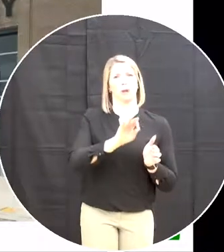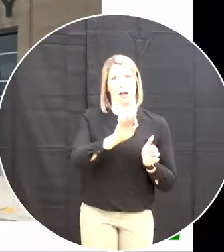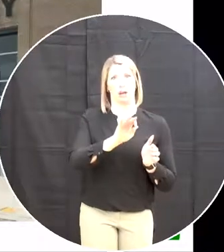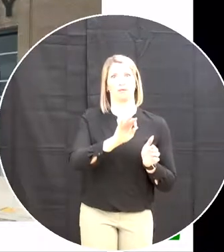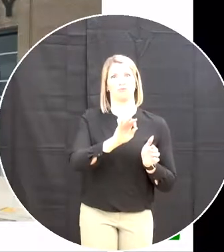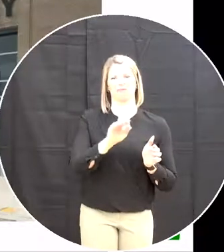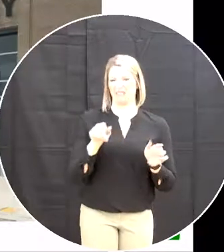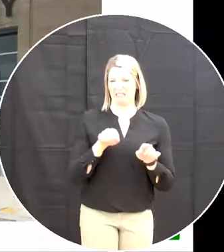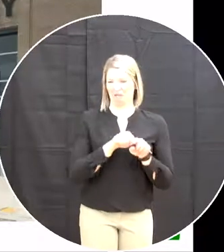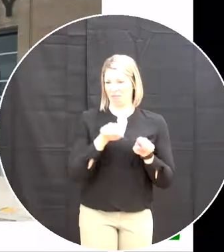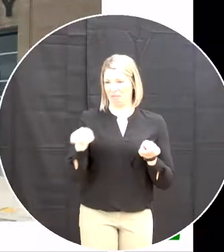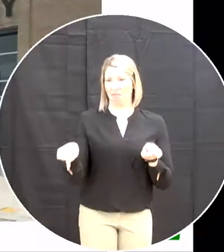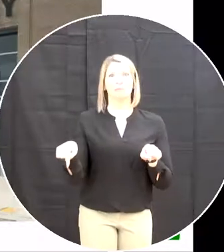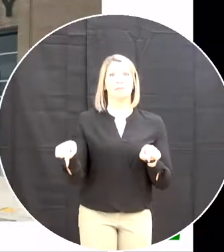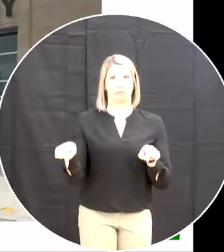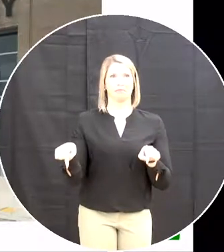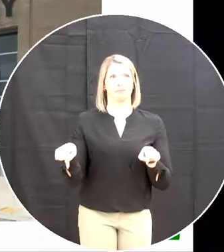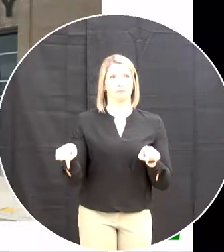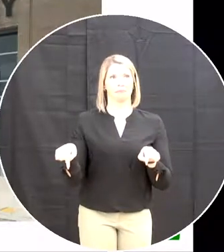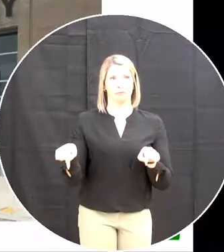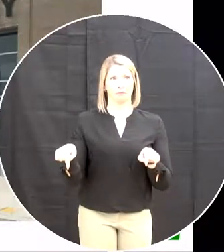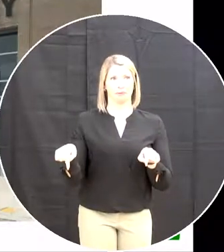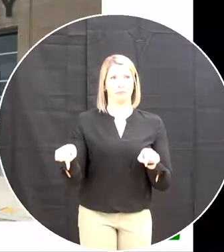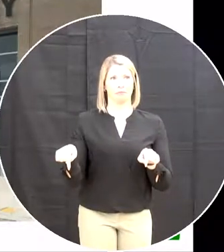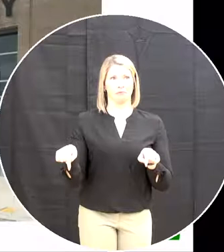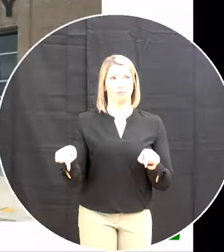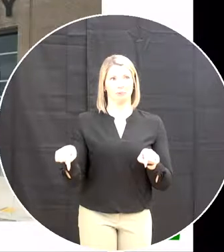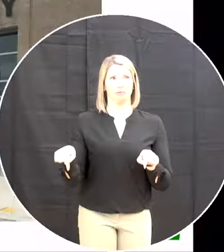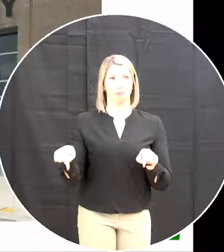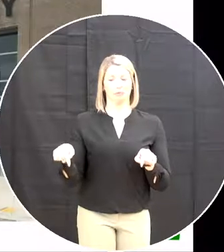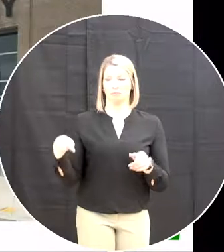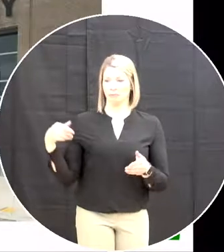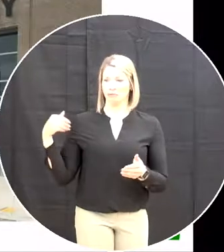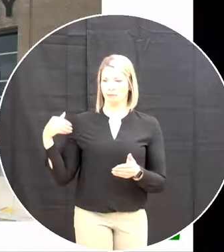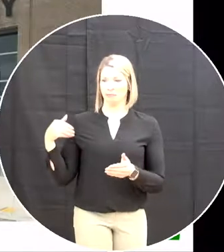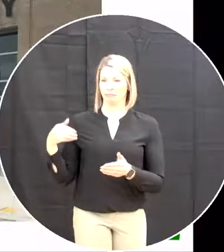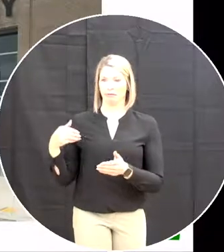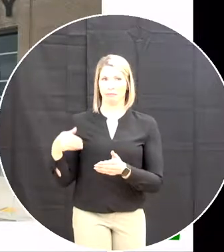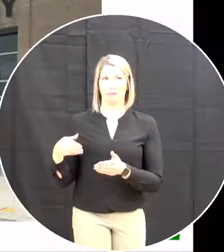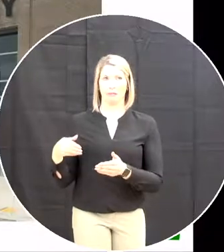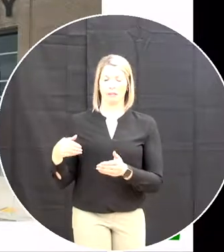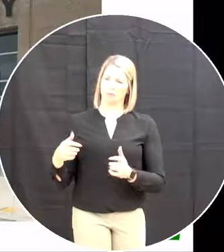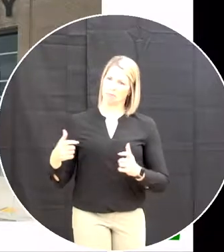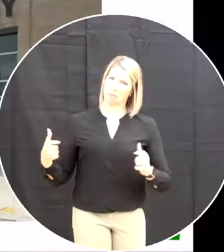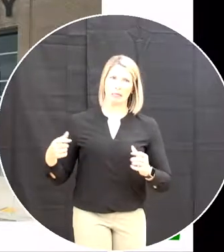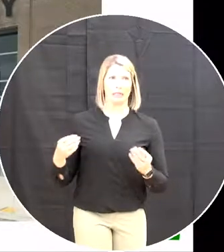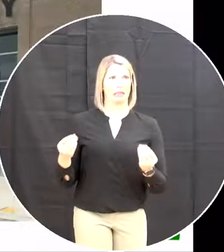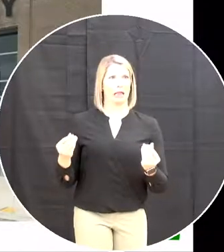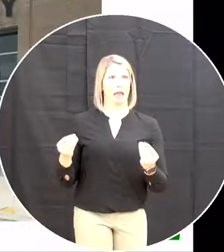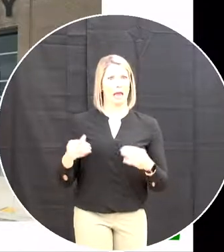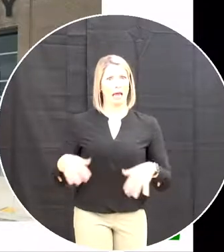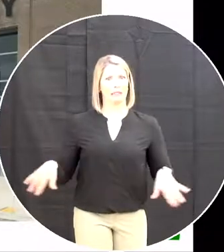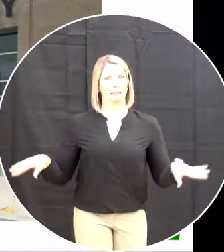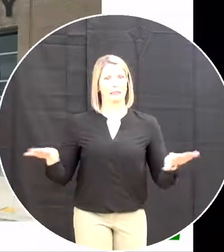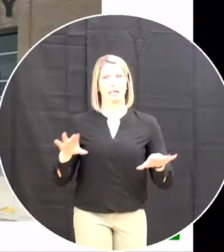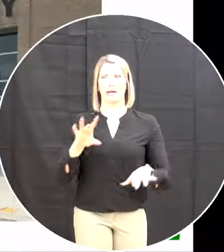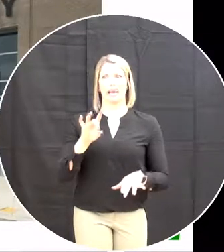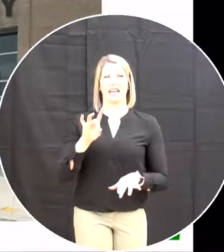It's co-located on the now Enlarged by 8 acres Amalgamated Academy site